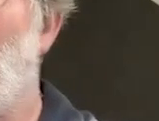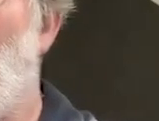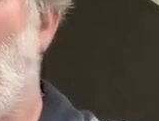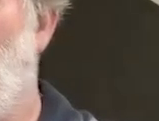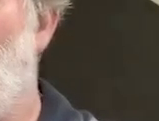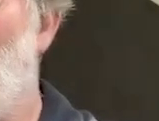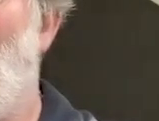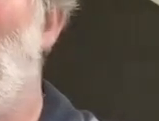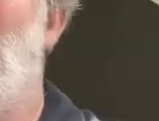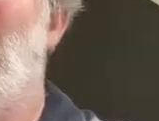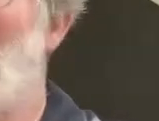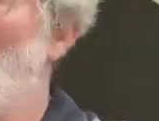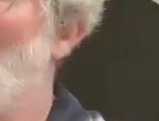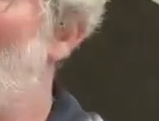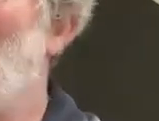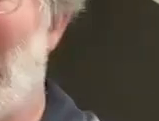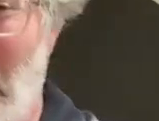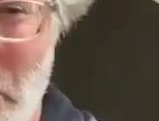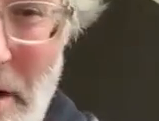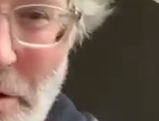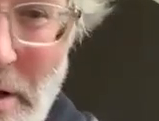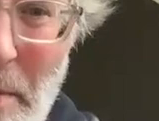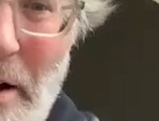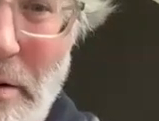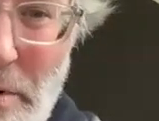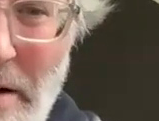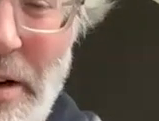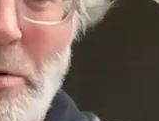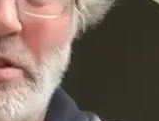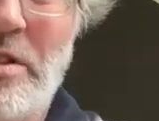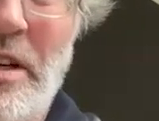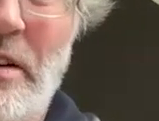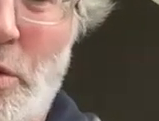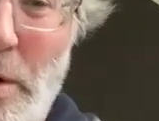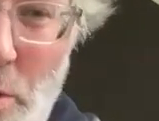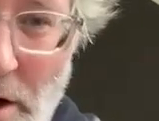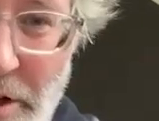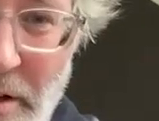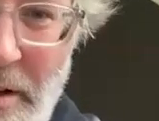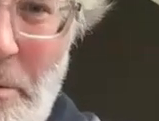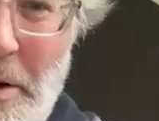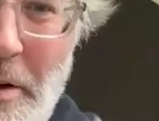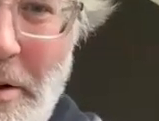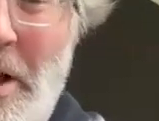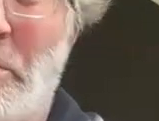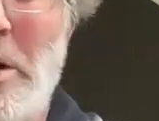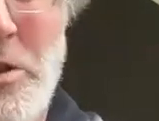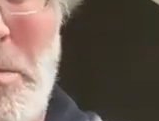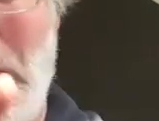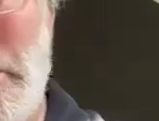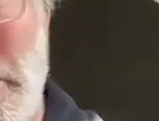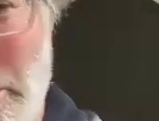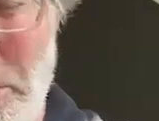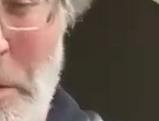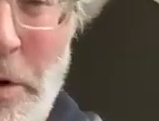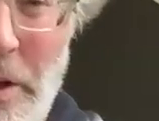good place to talk a little bit about something we talked about last time that you and i have talked about privately which is this idea of greenwashing because as much